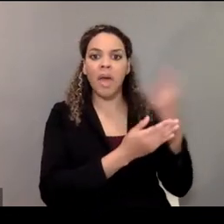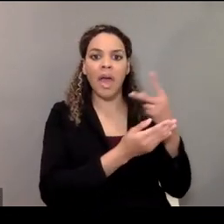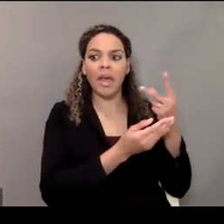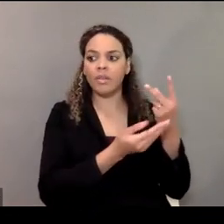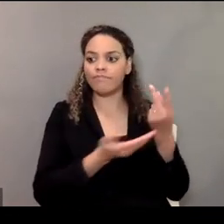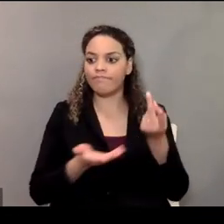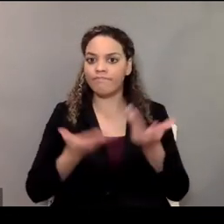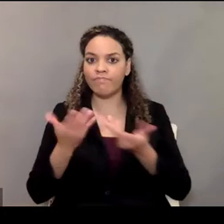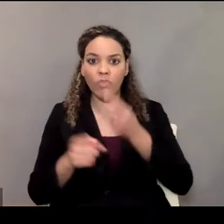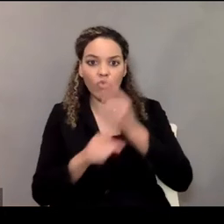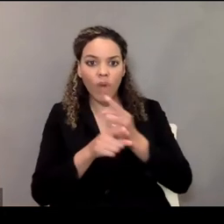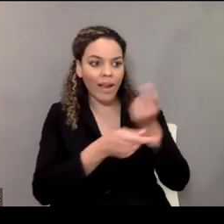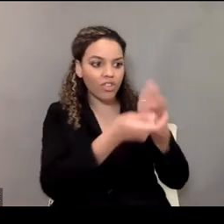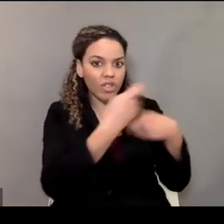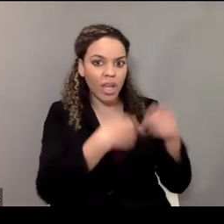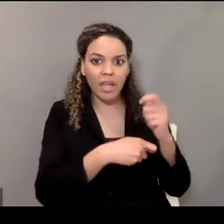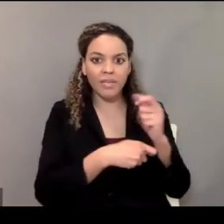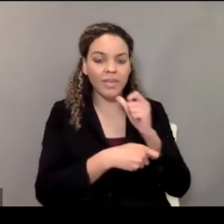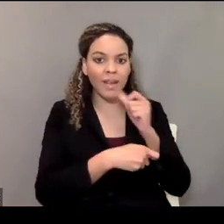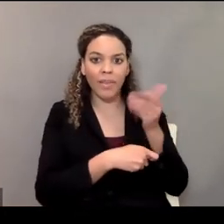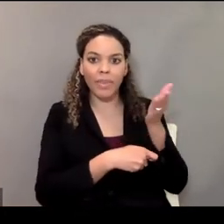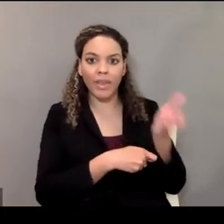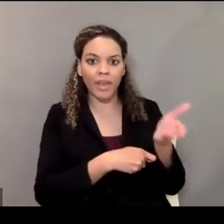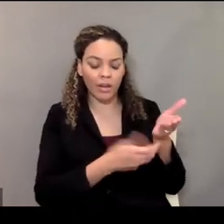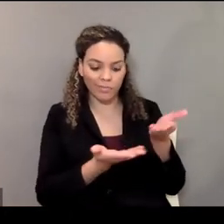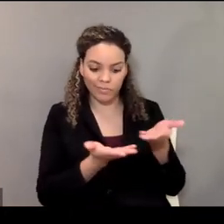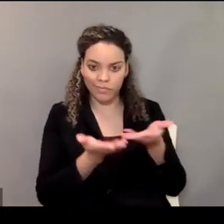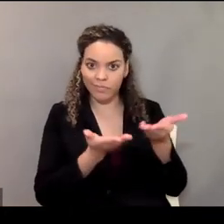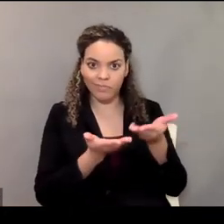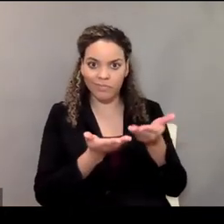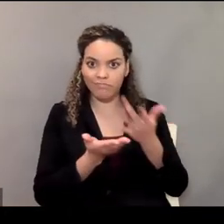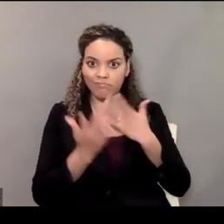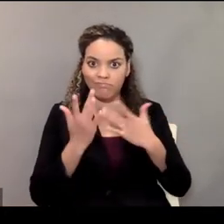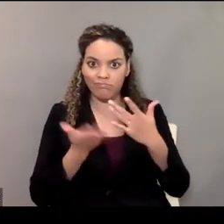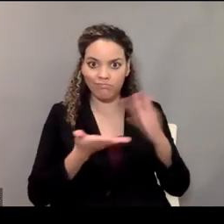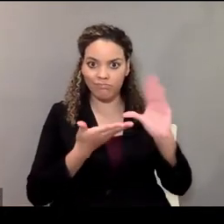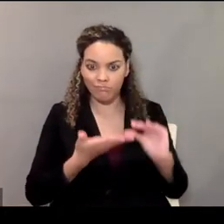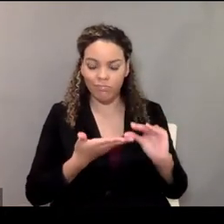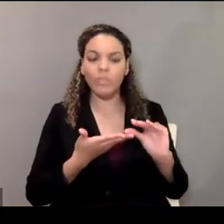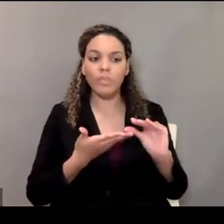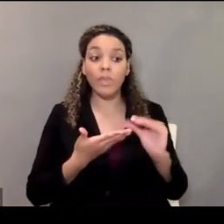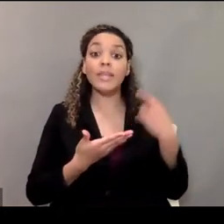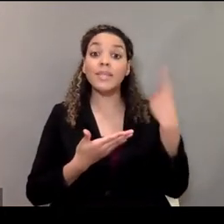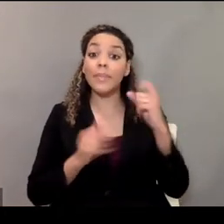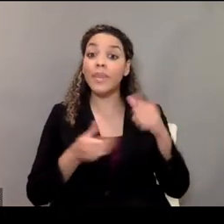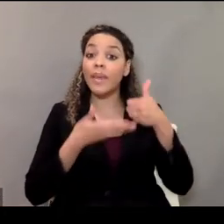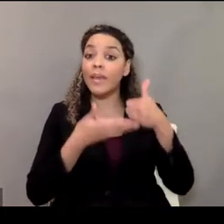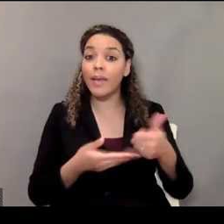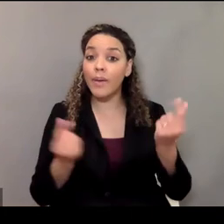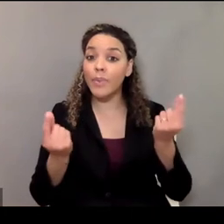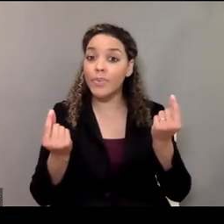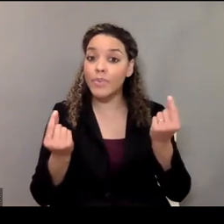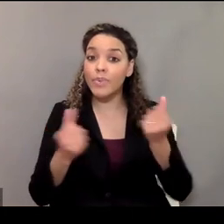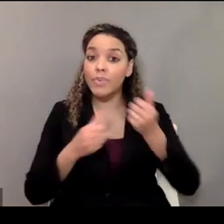the correct change when the person returns from the store. Something that might help you the